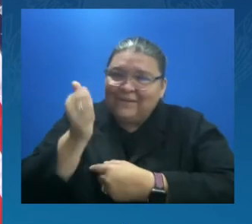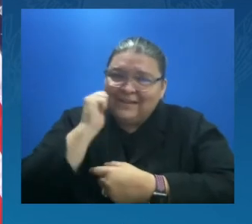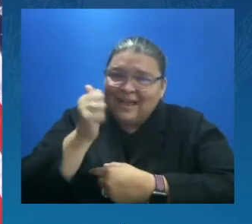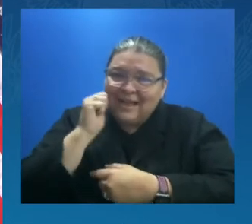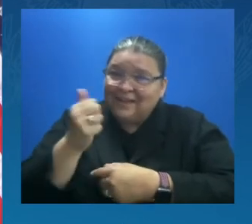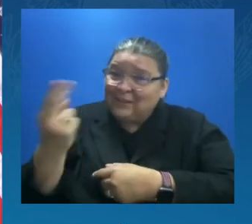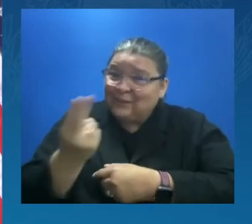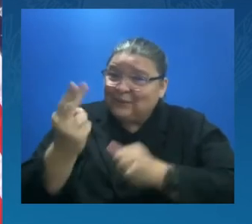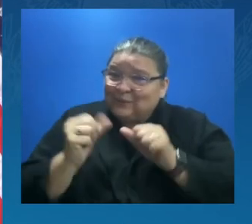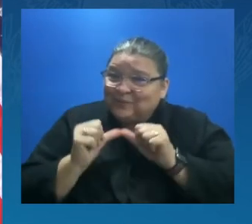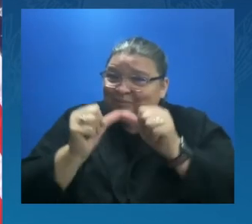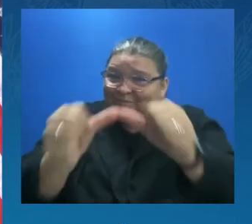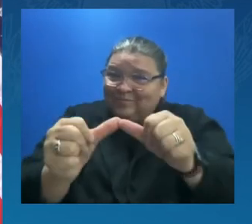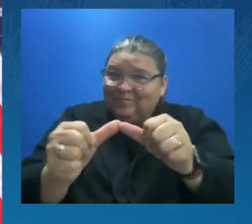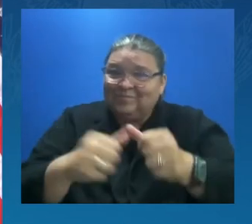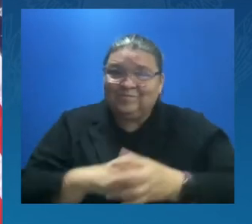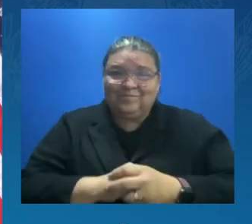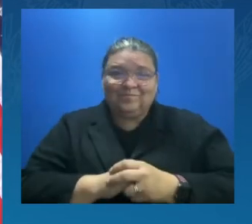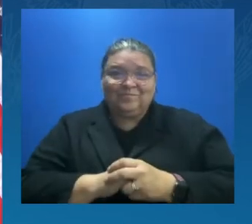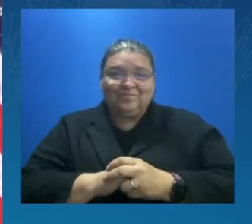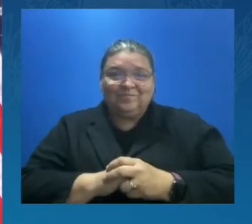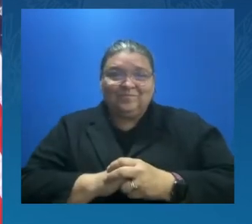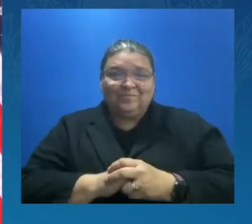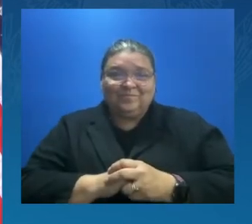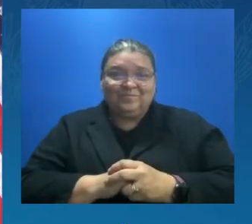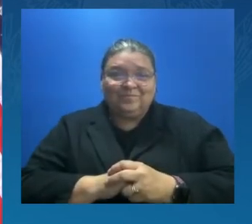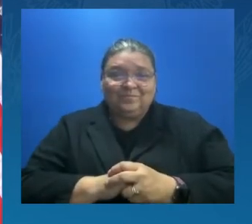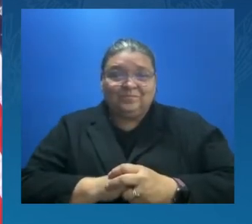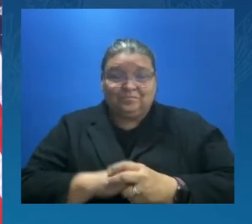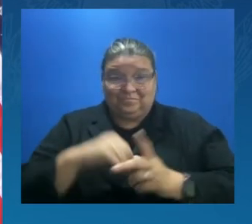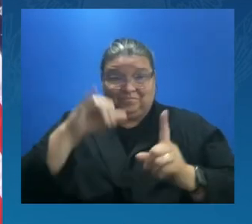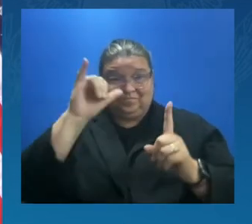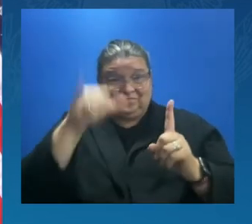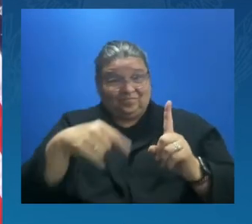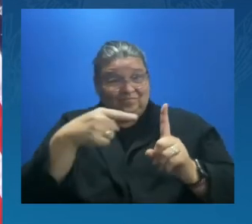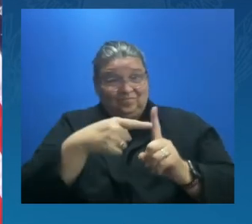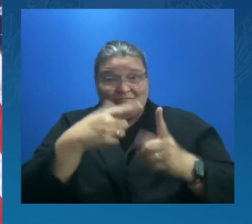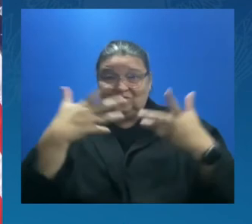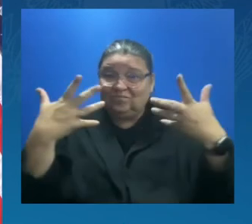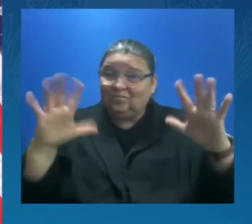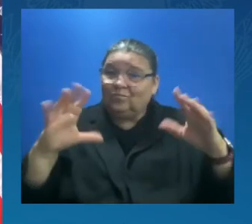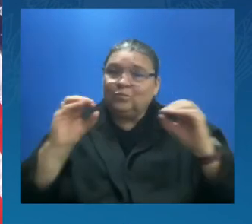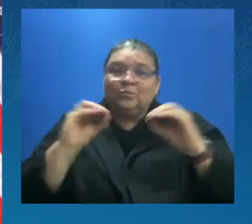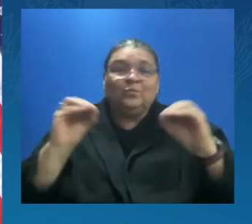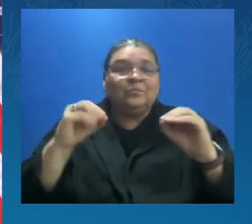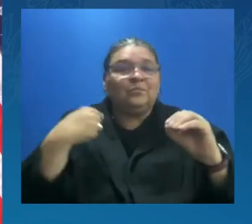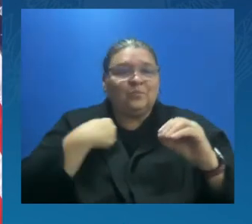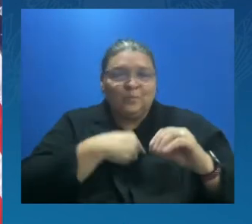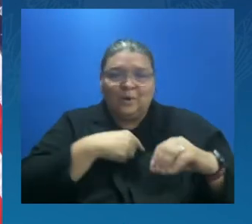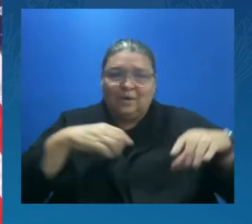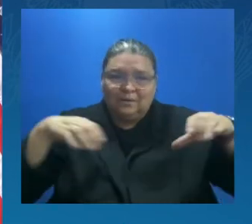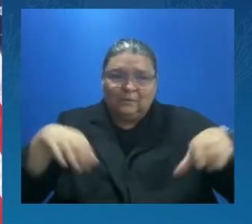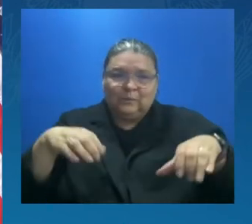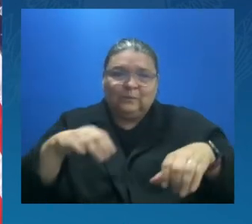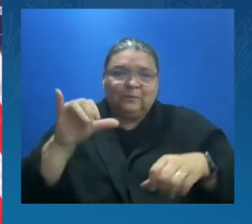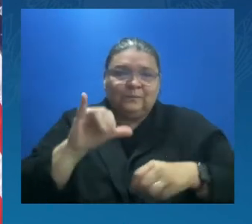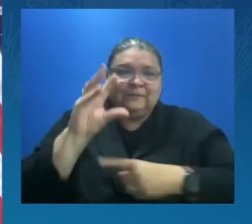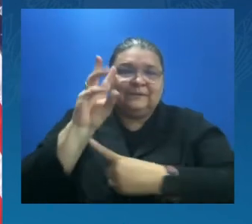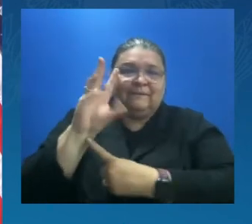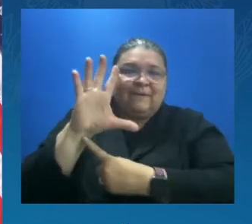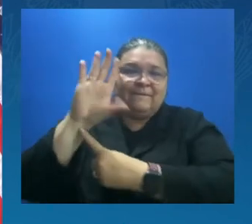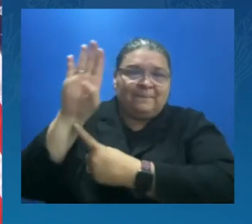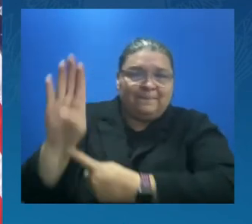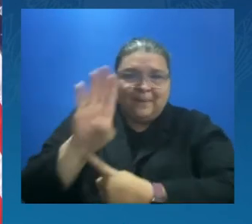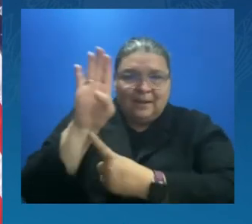And that is not all. Our administration has also invested $65 billion into the electric grid and